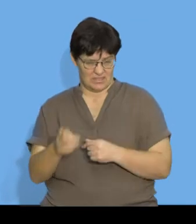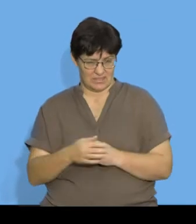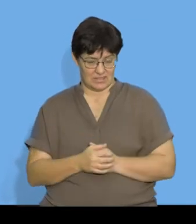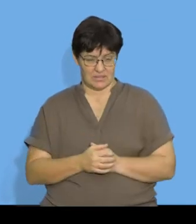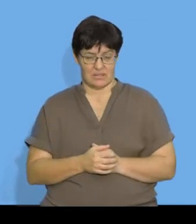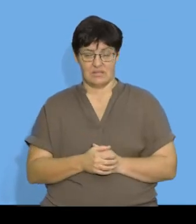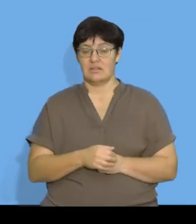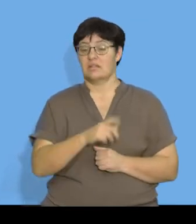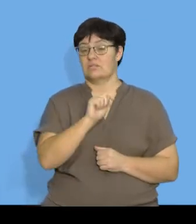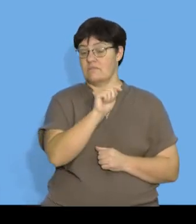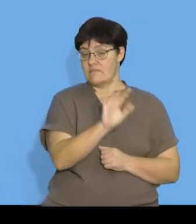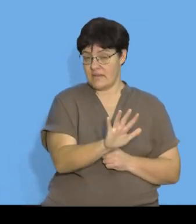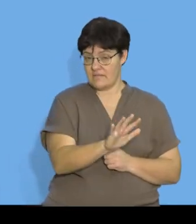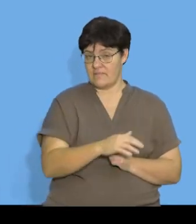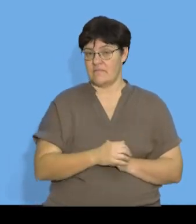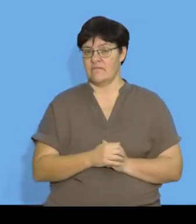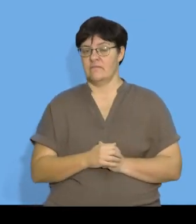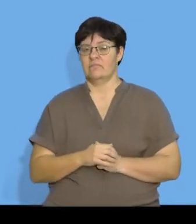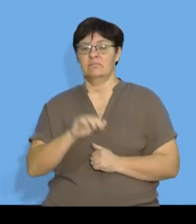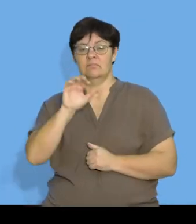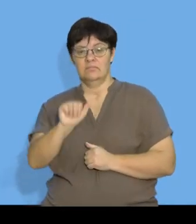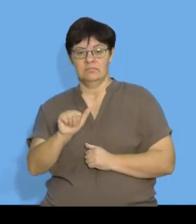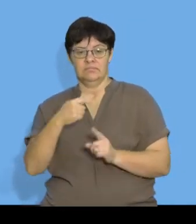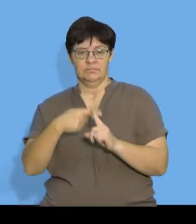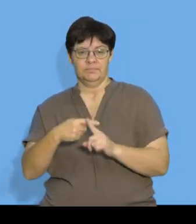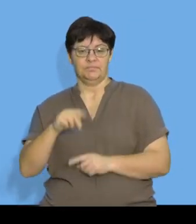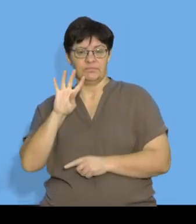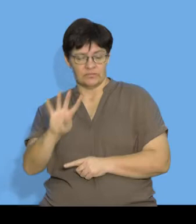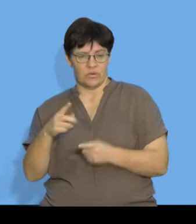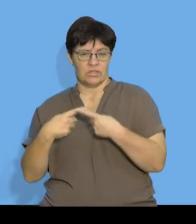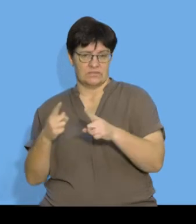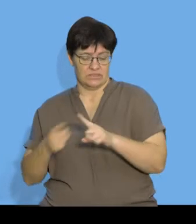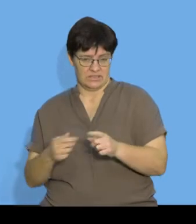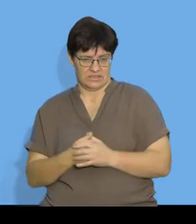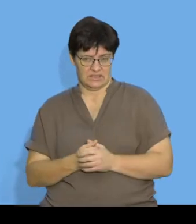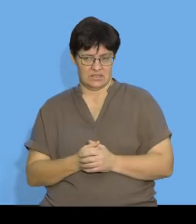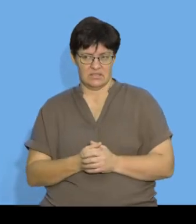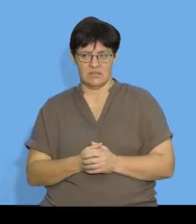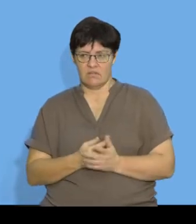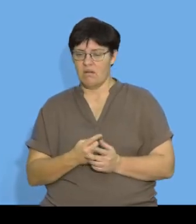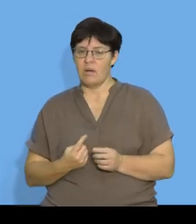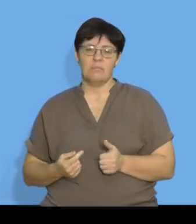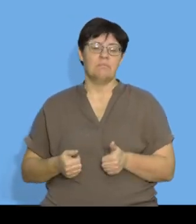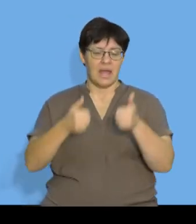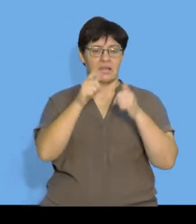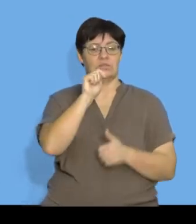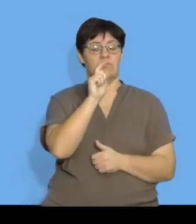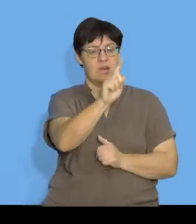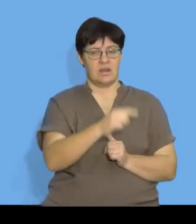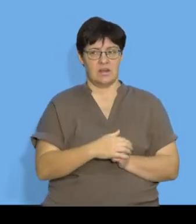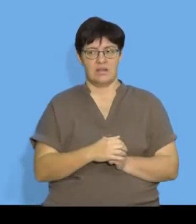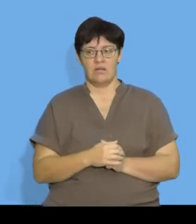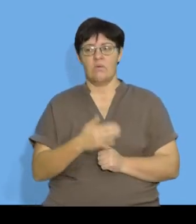Term 5 will be A plus 4 differences. So we can see that if we link it back to term 1,